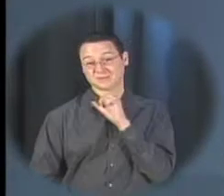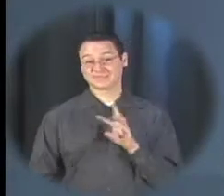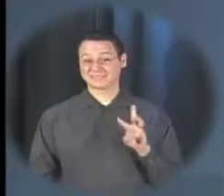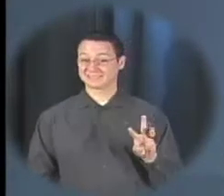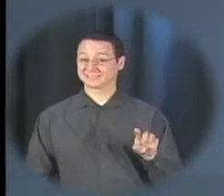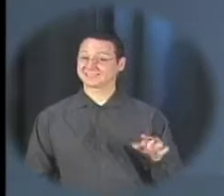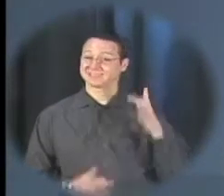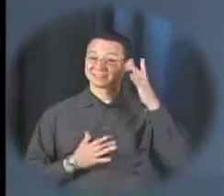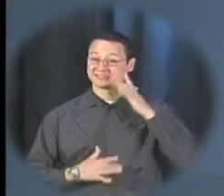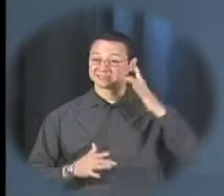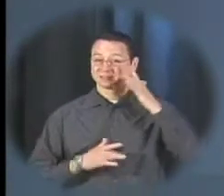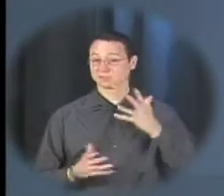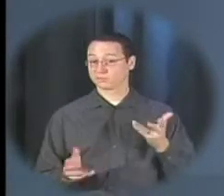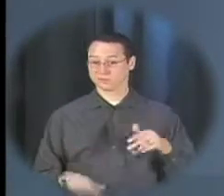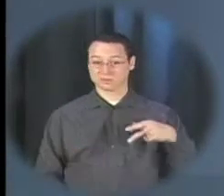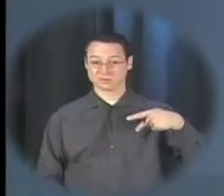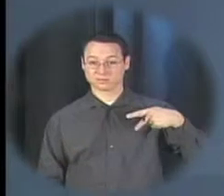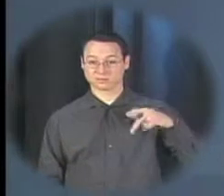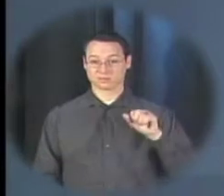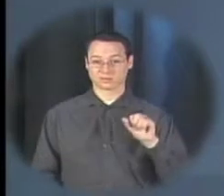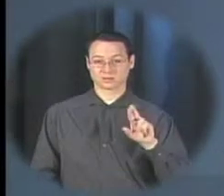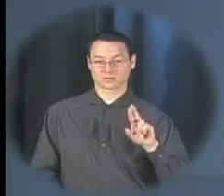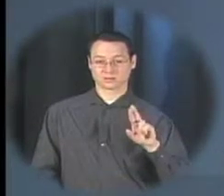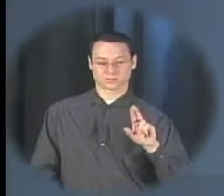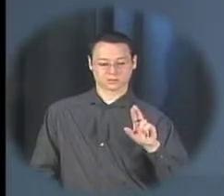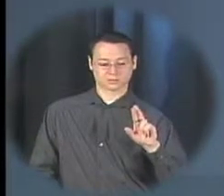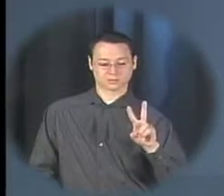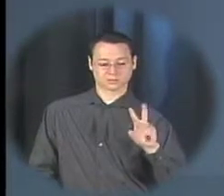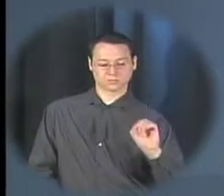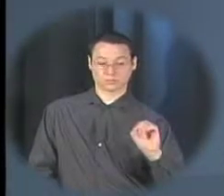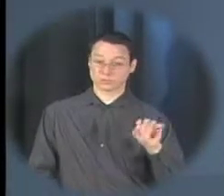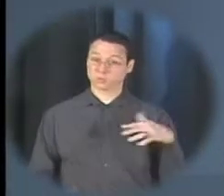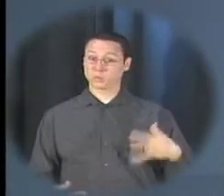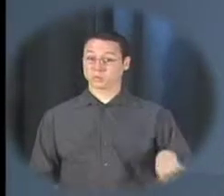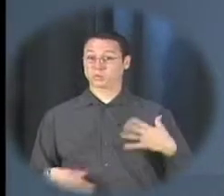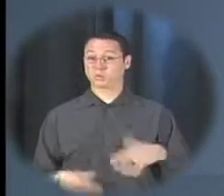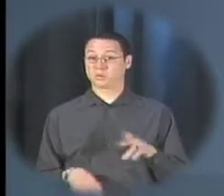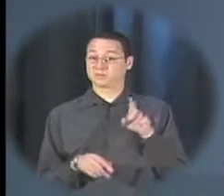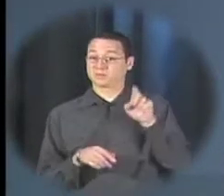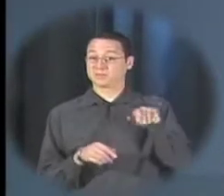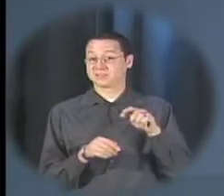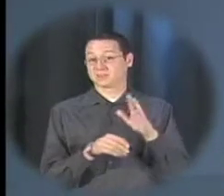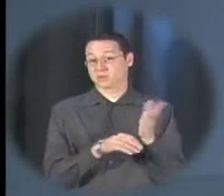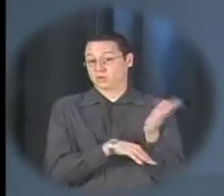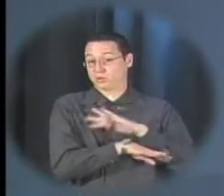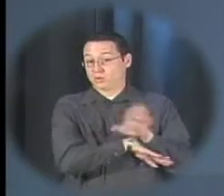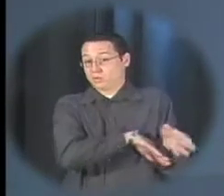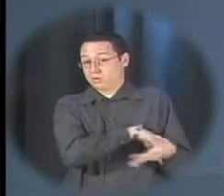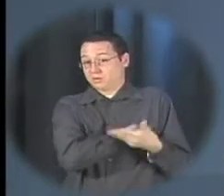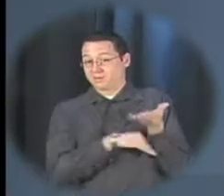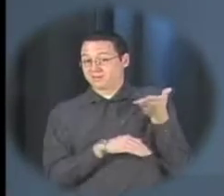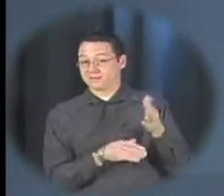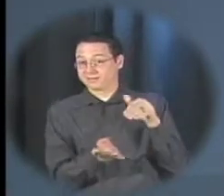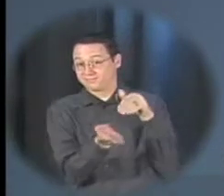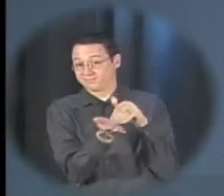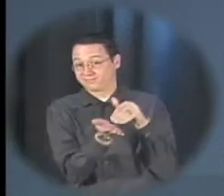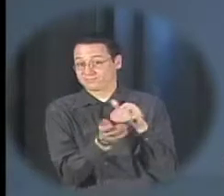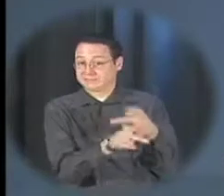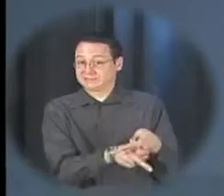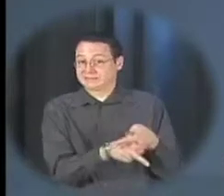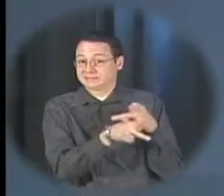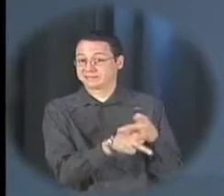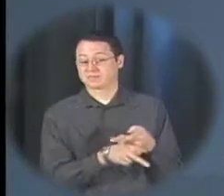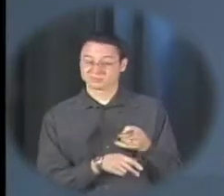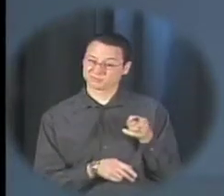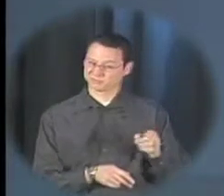parvo is very contagious to other dogs needs 24-hour veterinary hospital care pixie will be a fighter